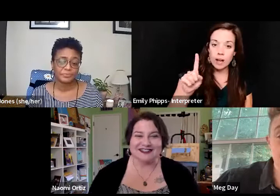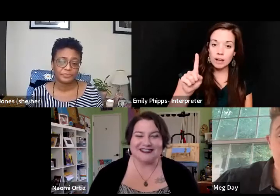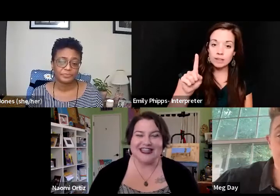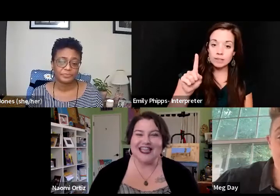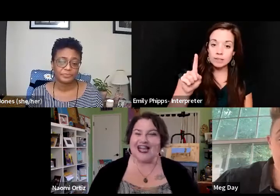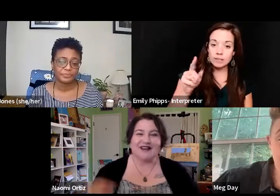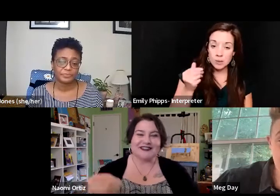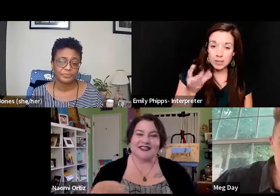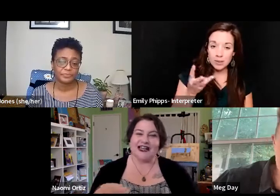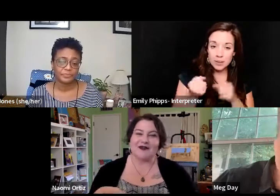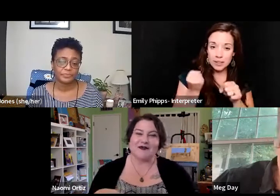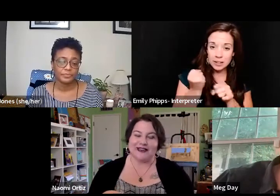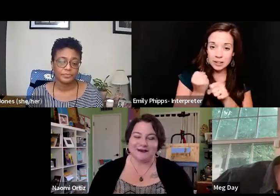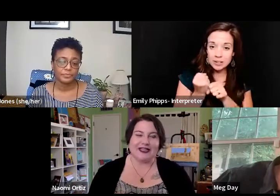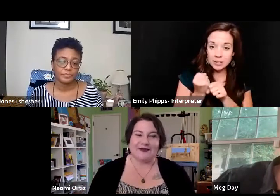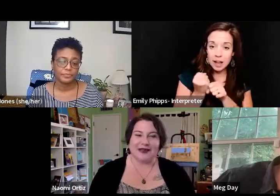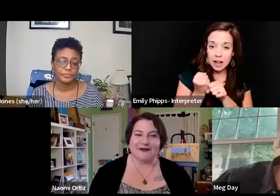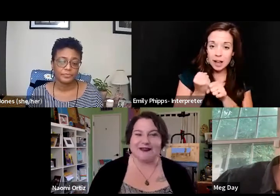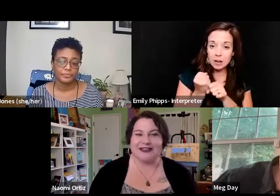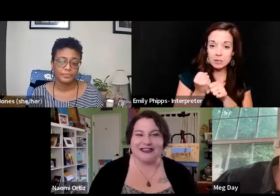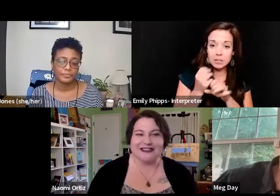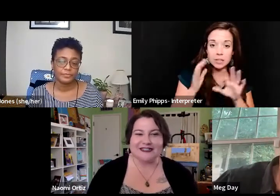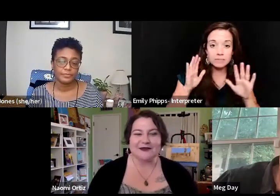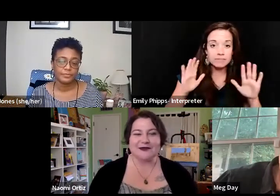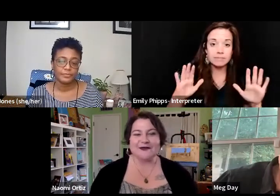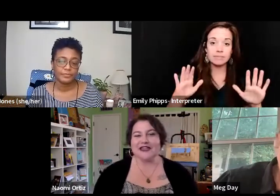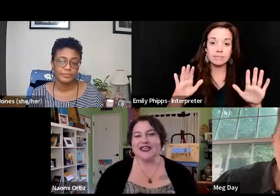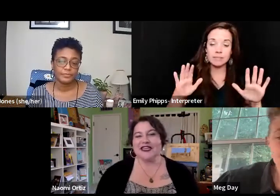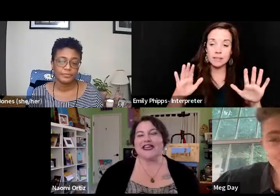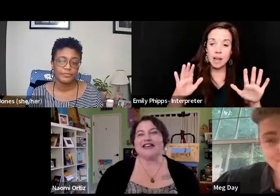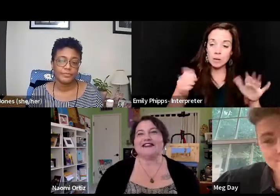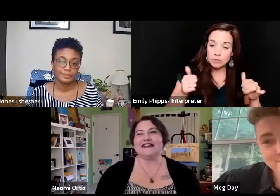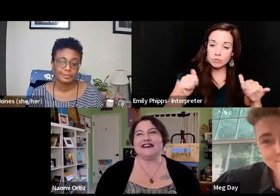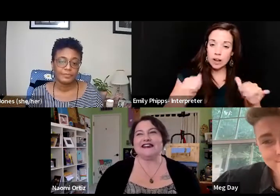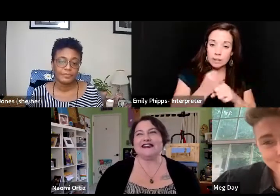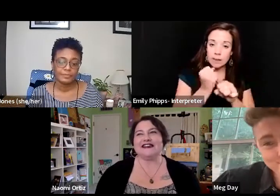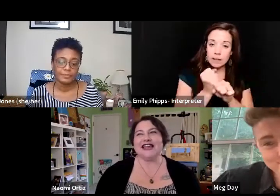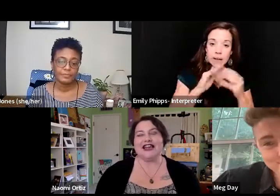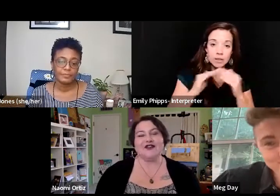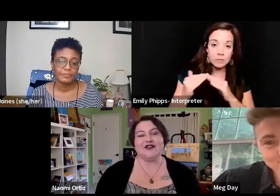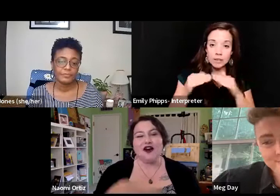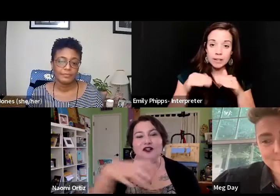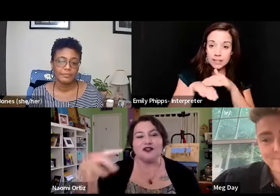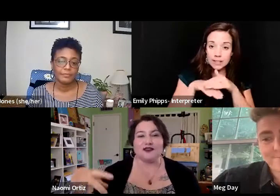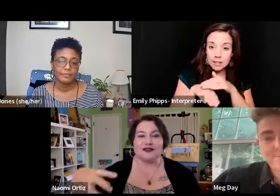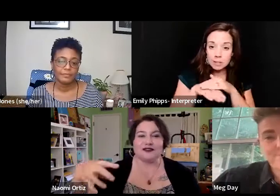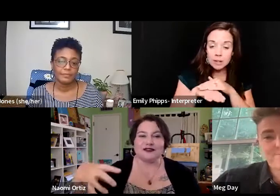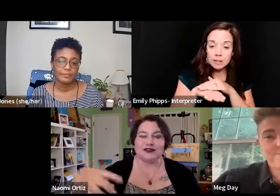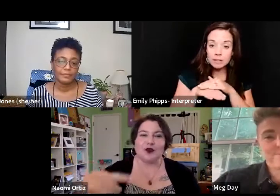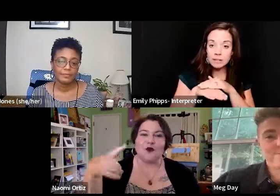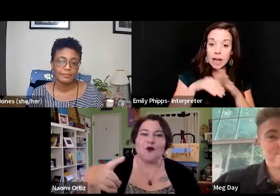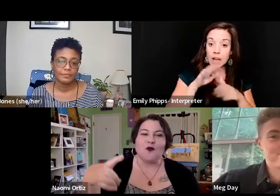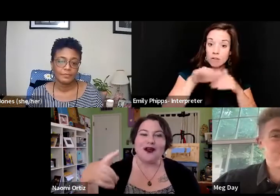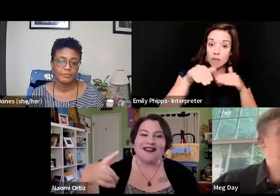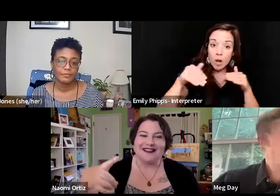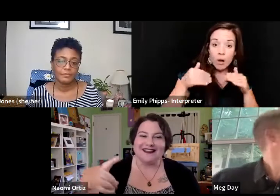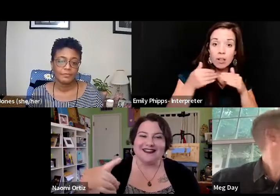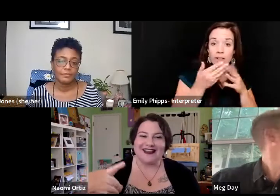of years. I was like hell bent on making my community accessible. And, uh, out of all of those,